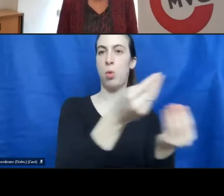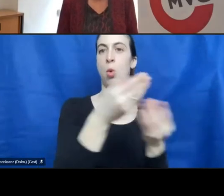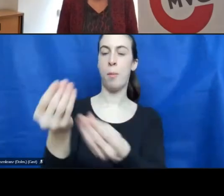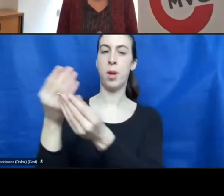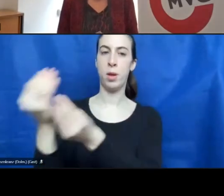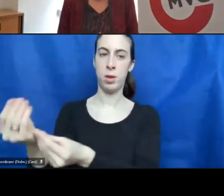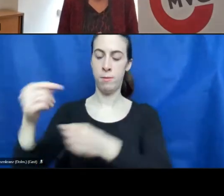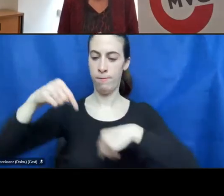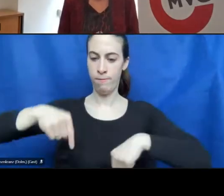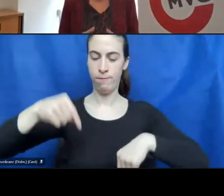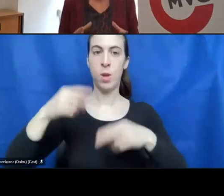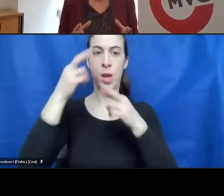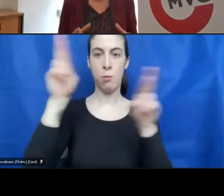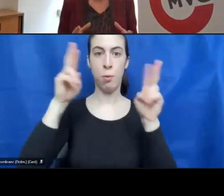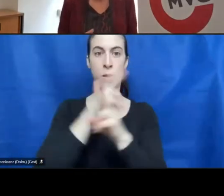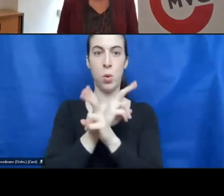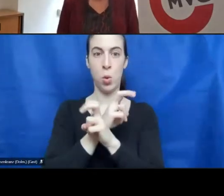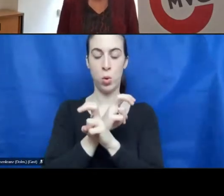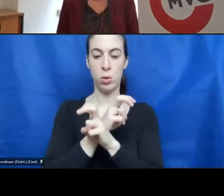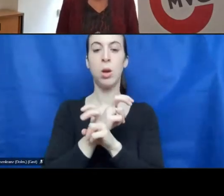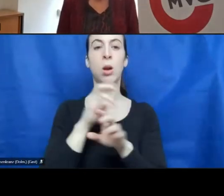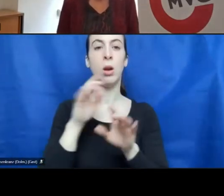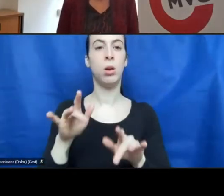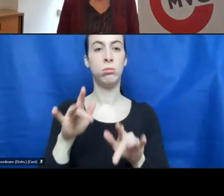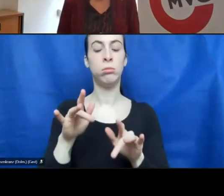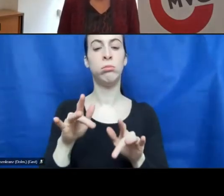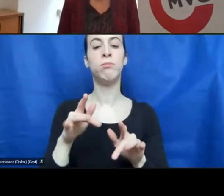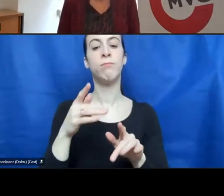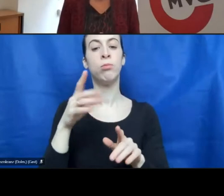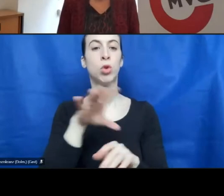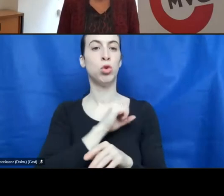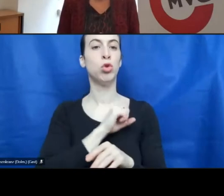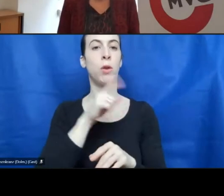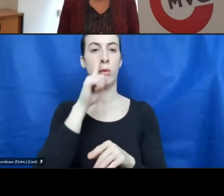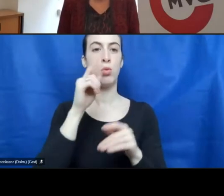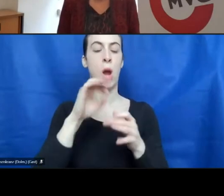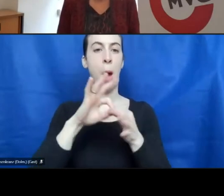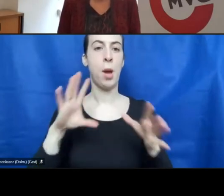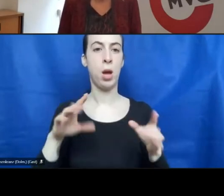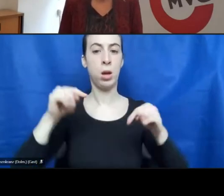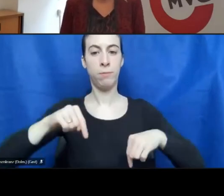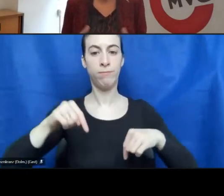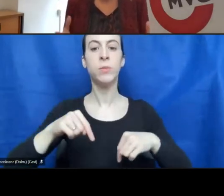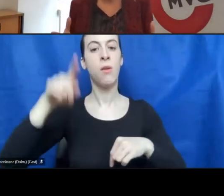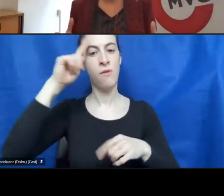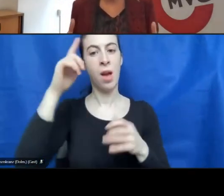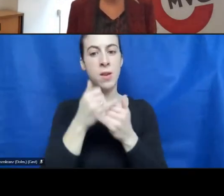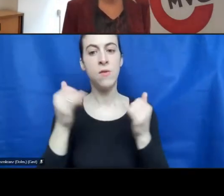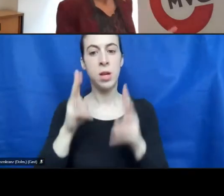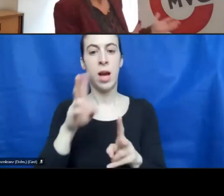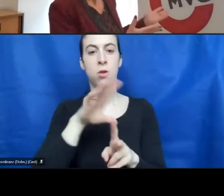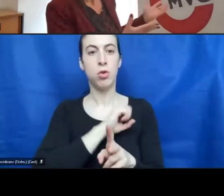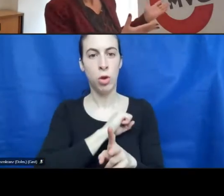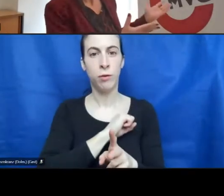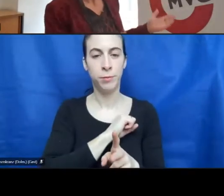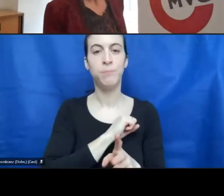Austria founded an independent site to manage the trade with sensitive consumer product and called it